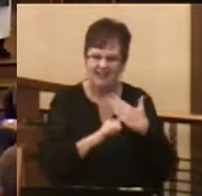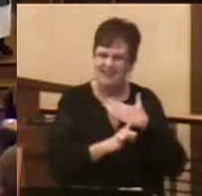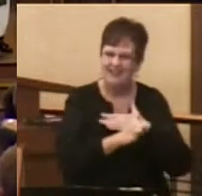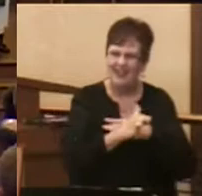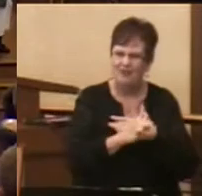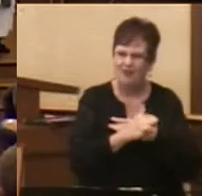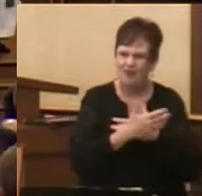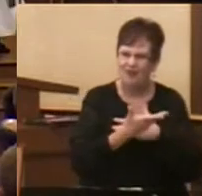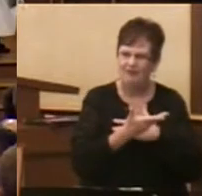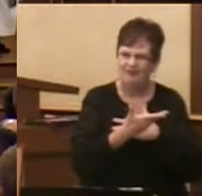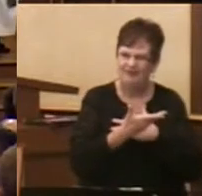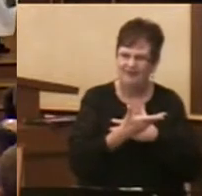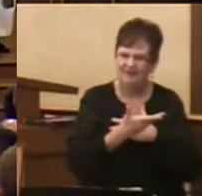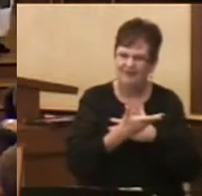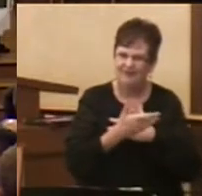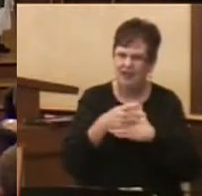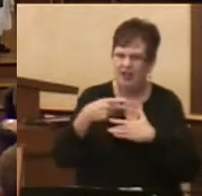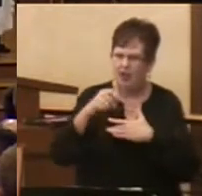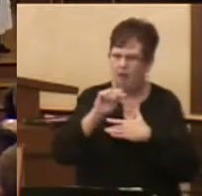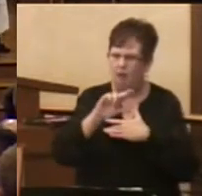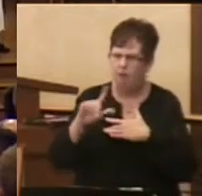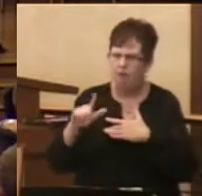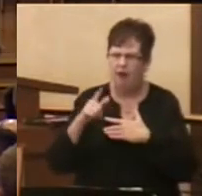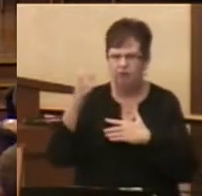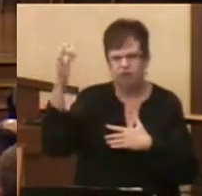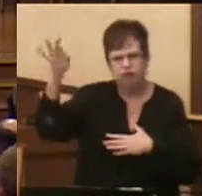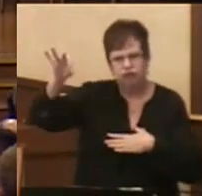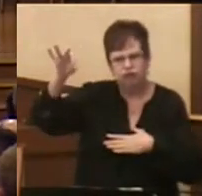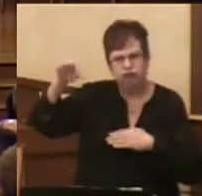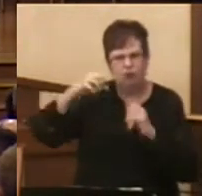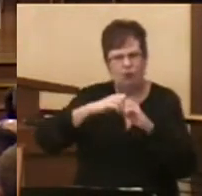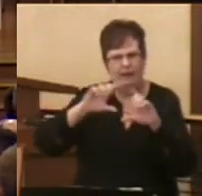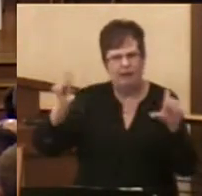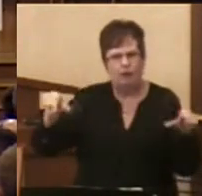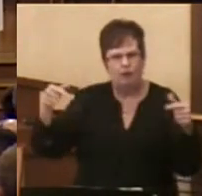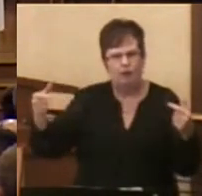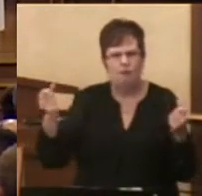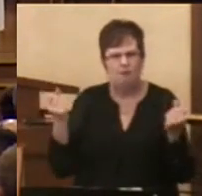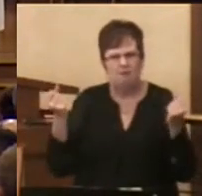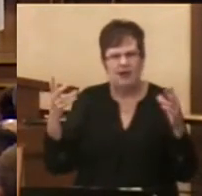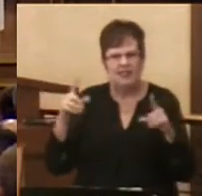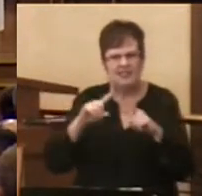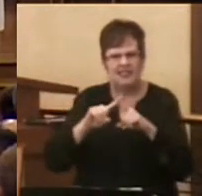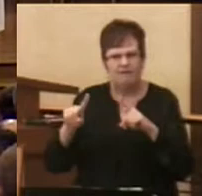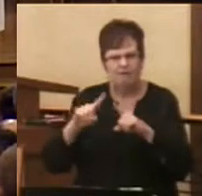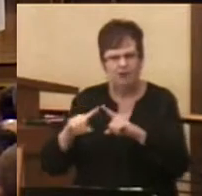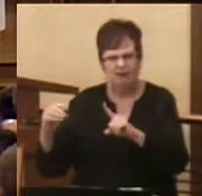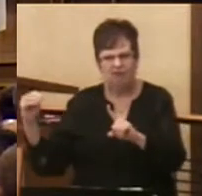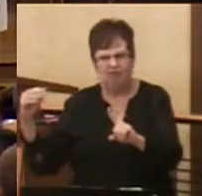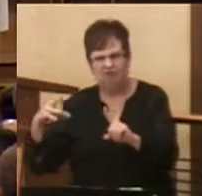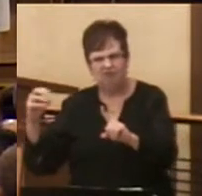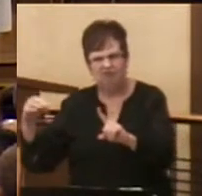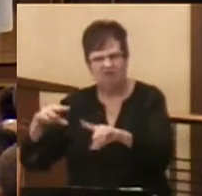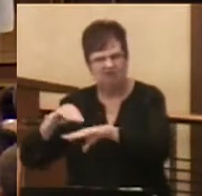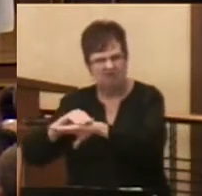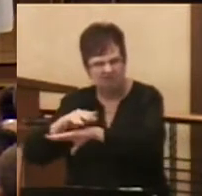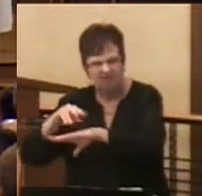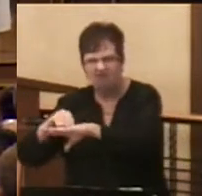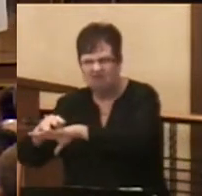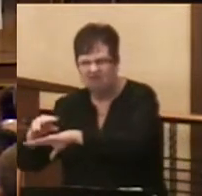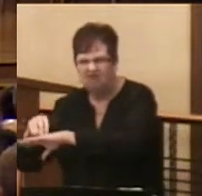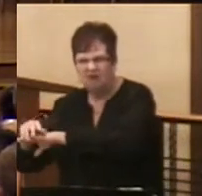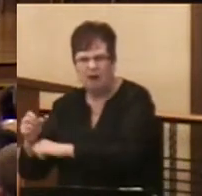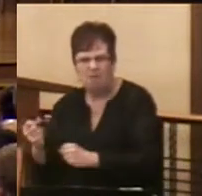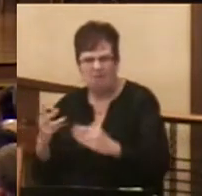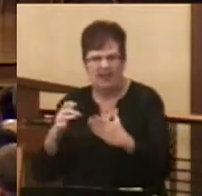Paul was addressing a group of Christians who had many influences in their lives. There were many in that